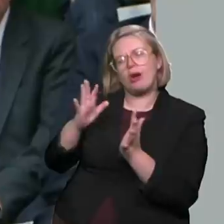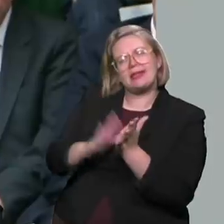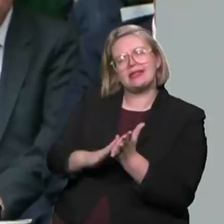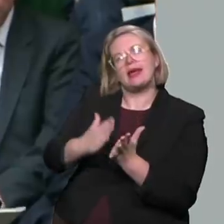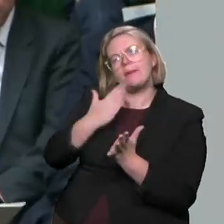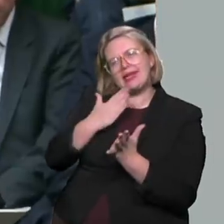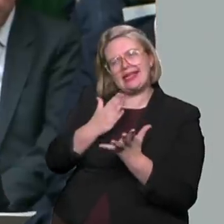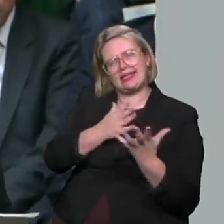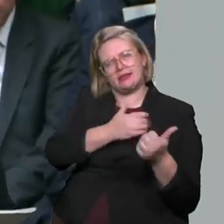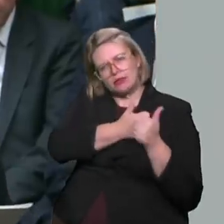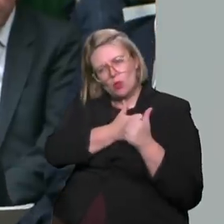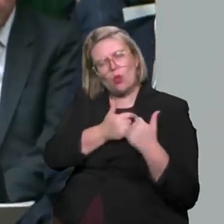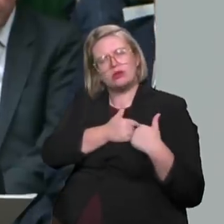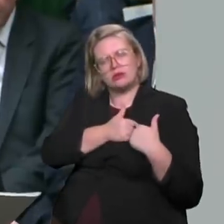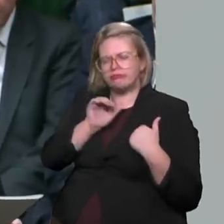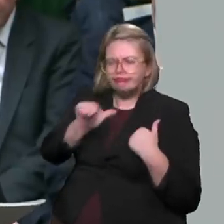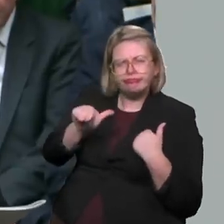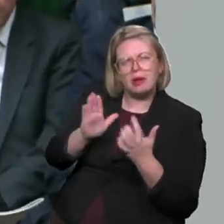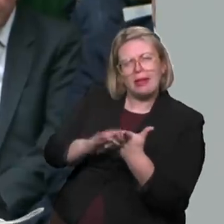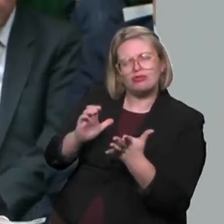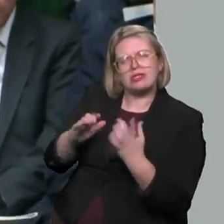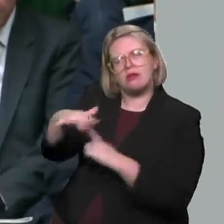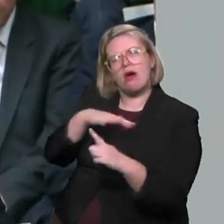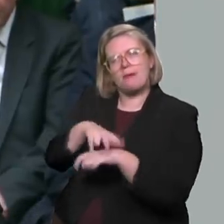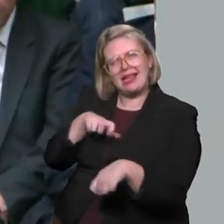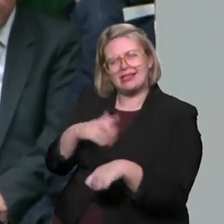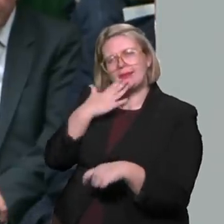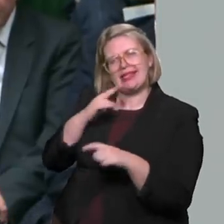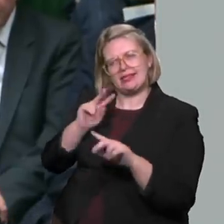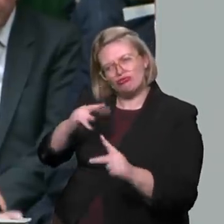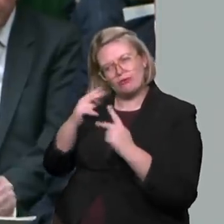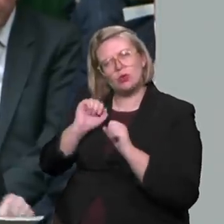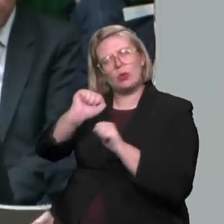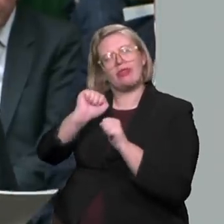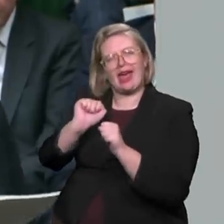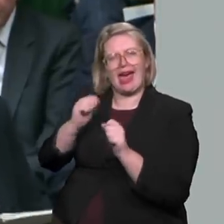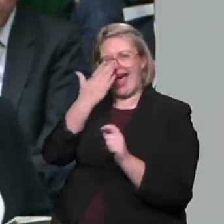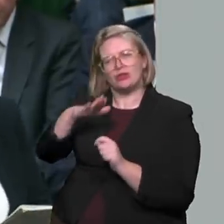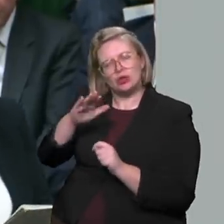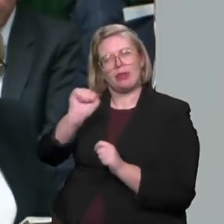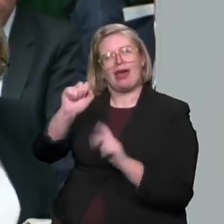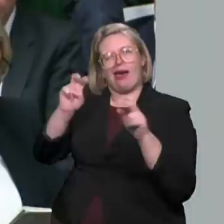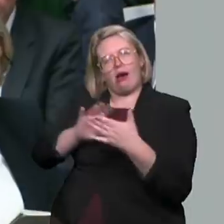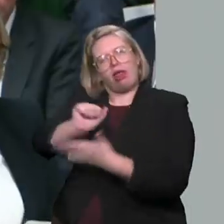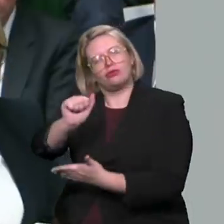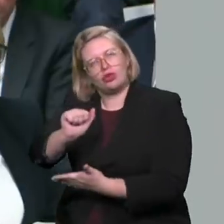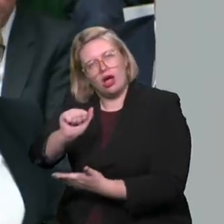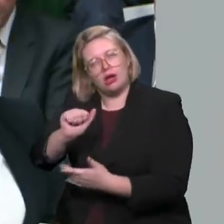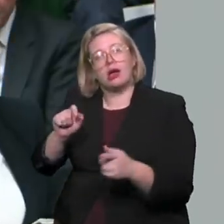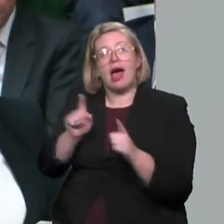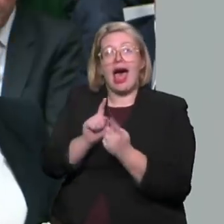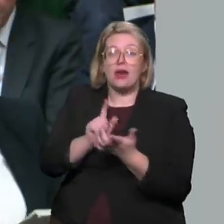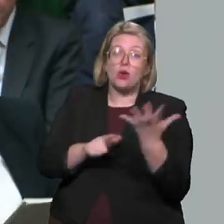Manchester Police to urgently review its internal culture? And also, will he consider reforming the law on